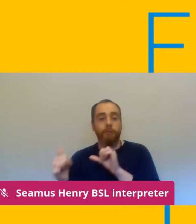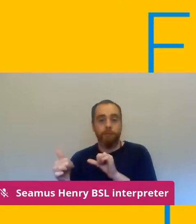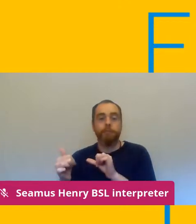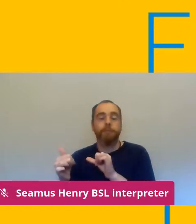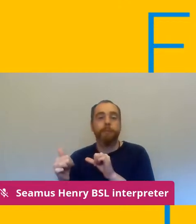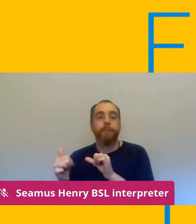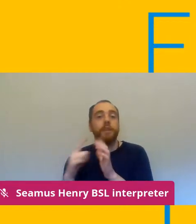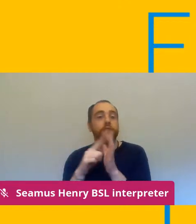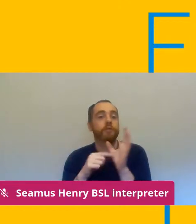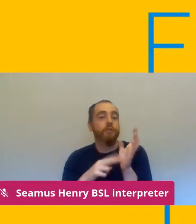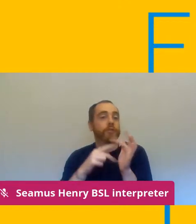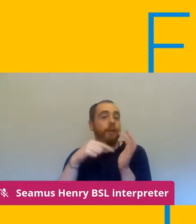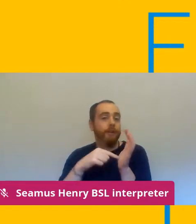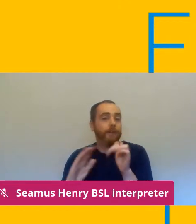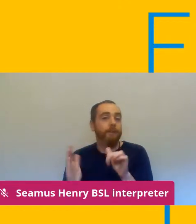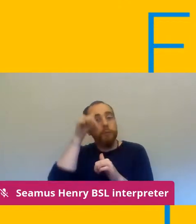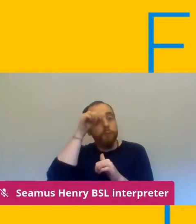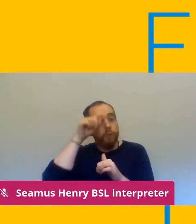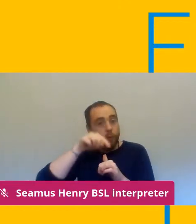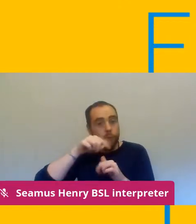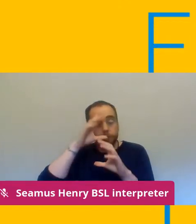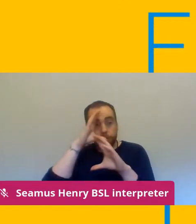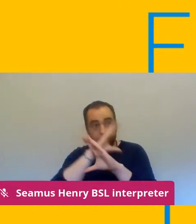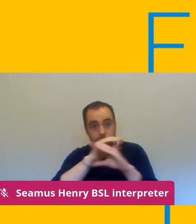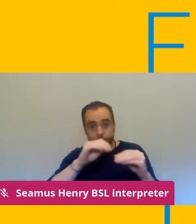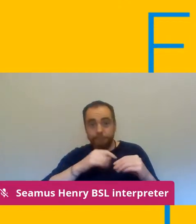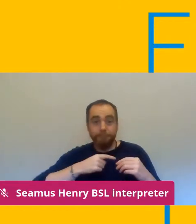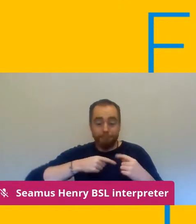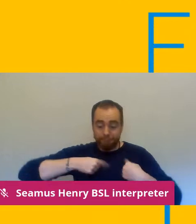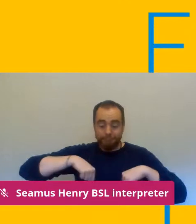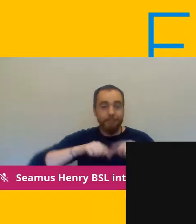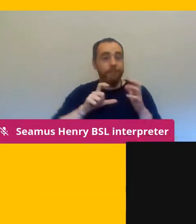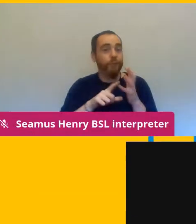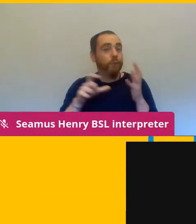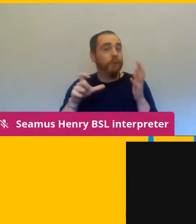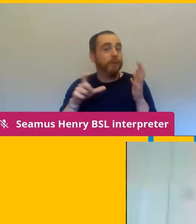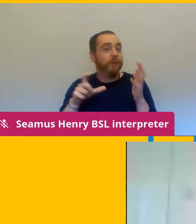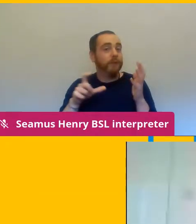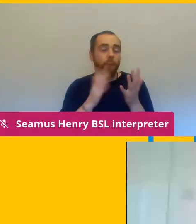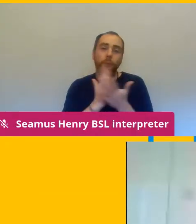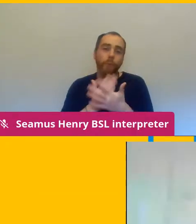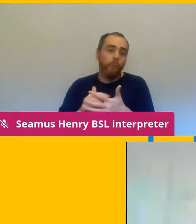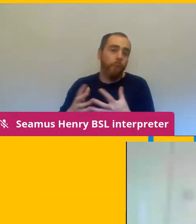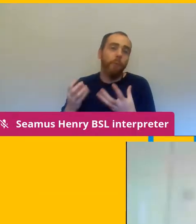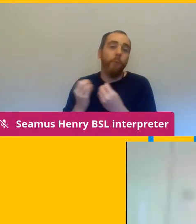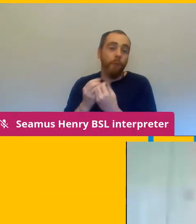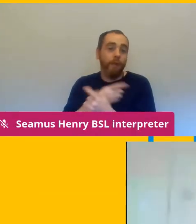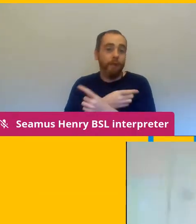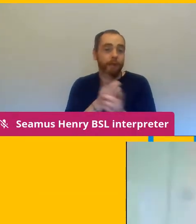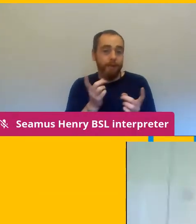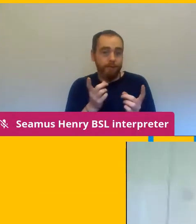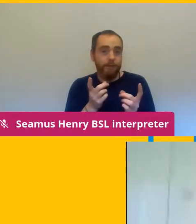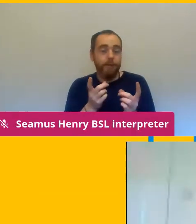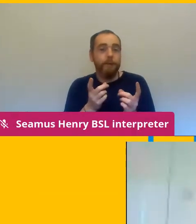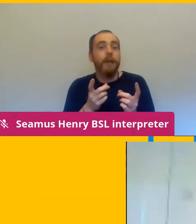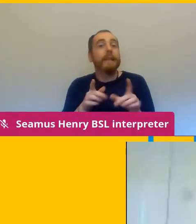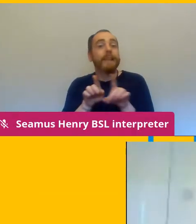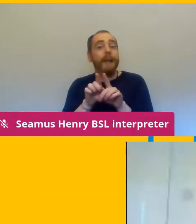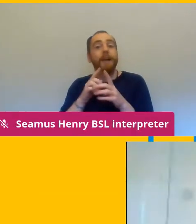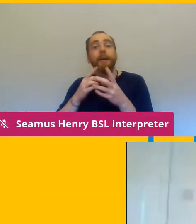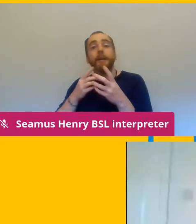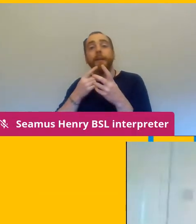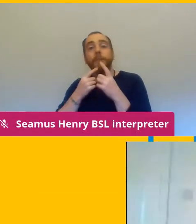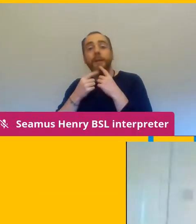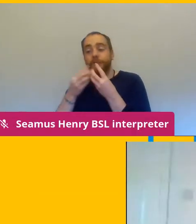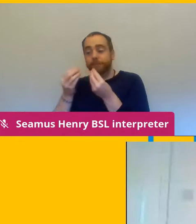just sort of know that we're with you and know that the materials that we provided some of them are behind a um password protected